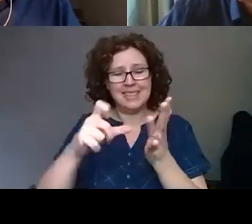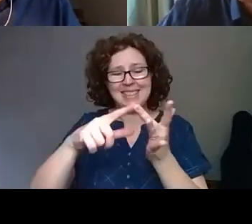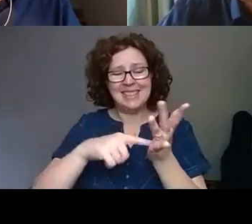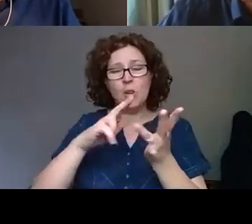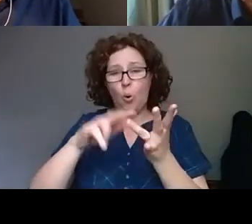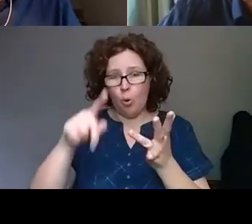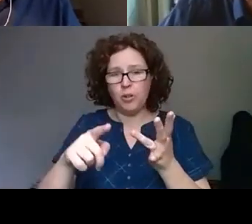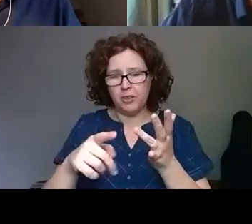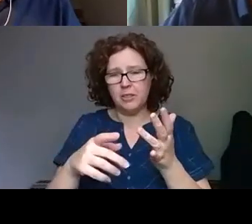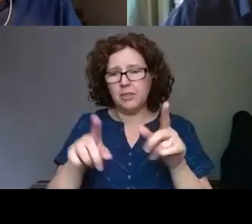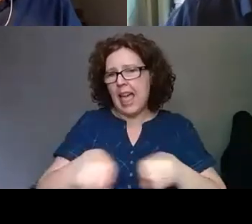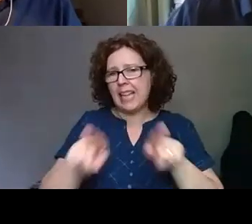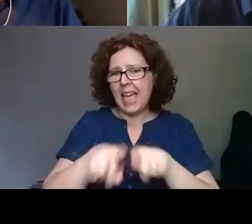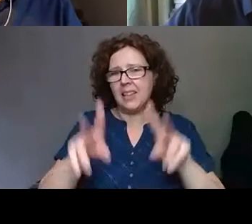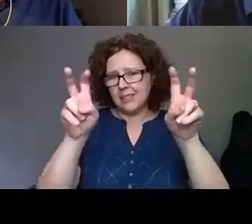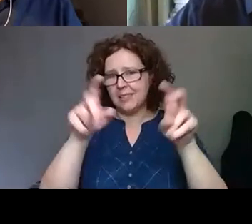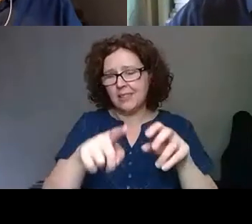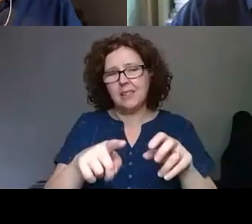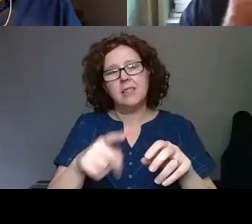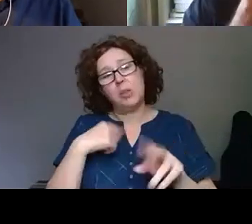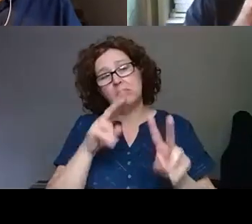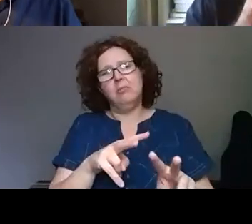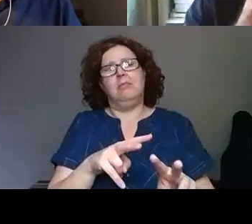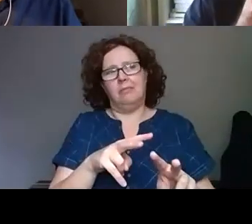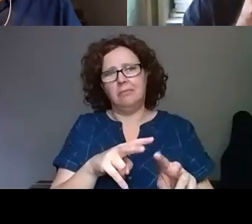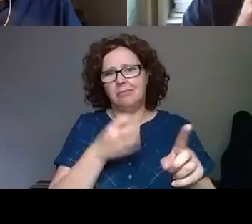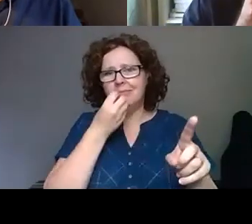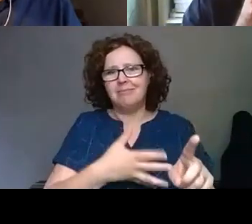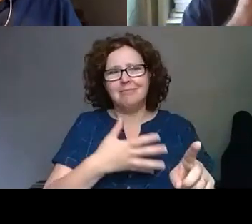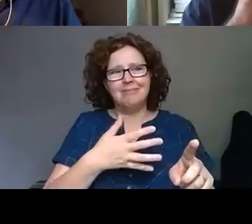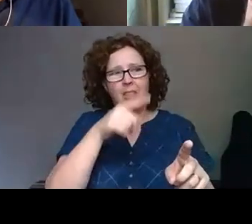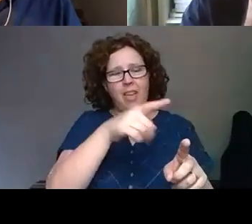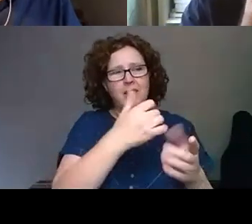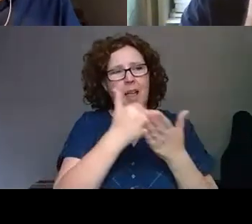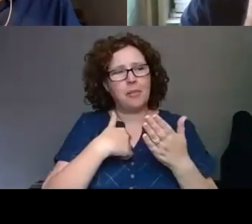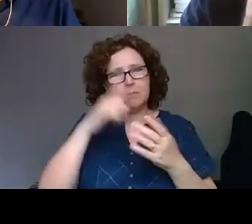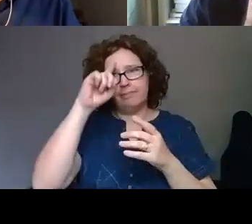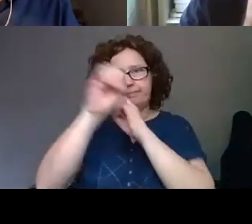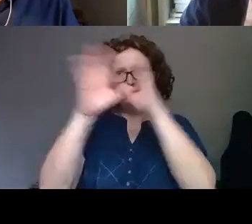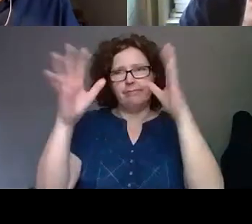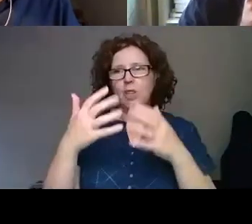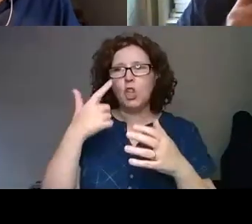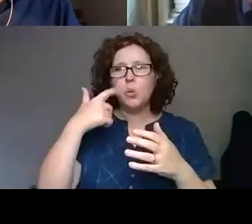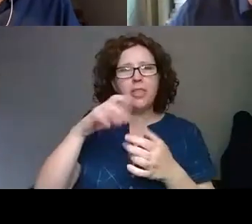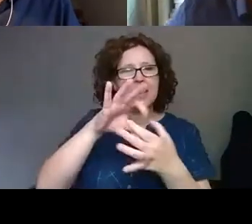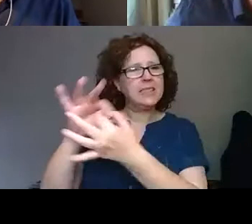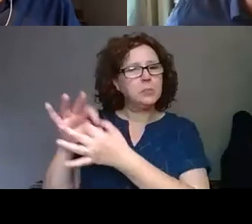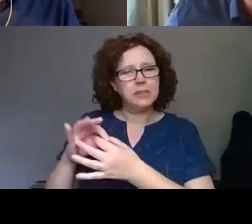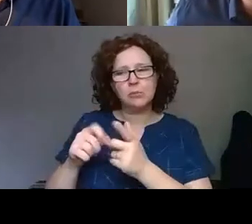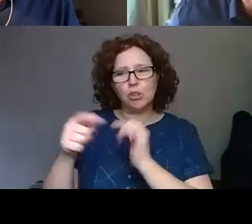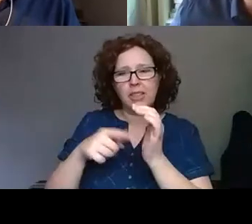us to, on a project, on a youth engagement project, that it was going to be physical.